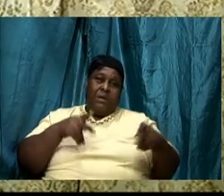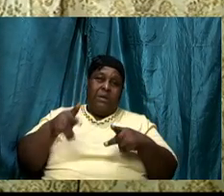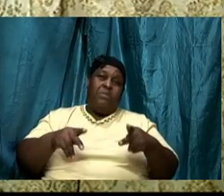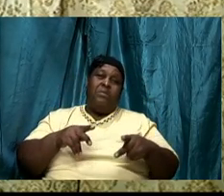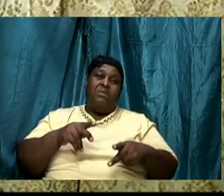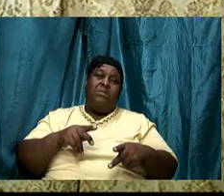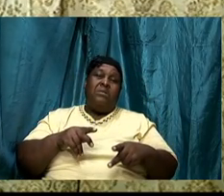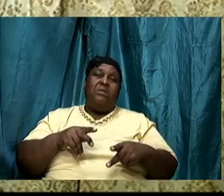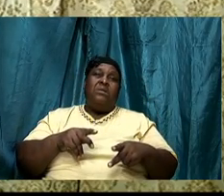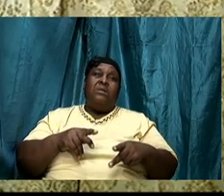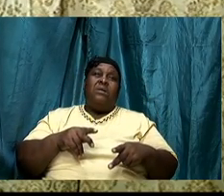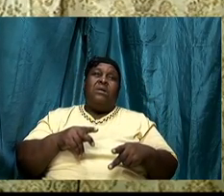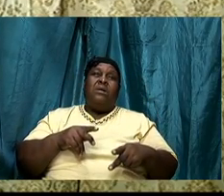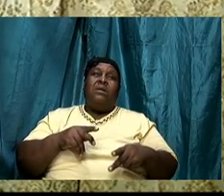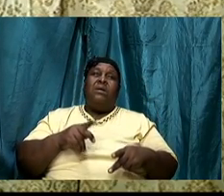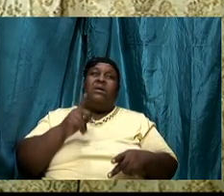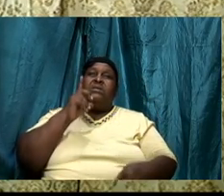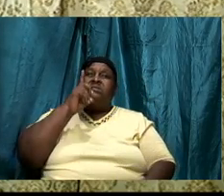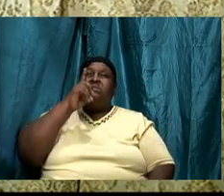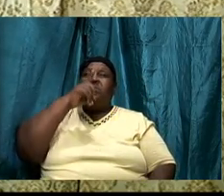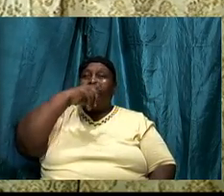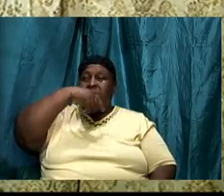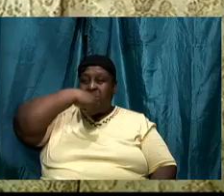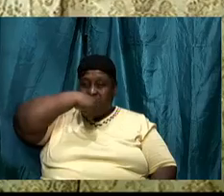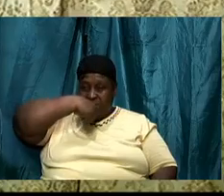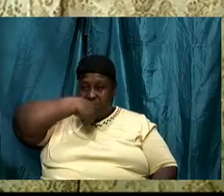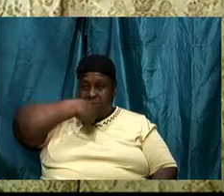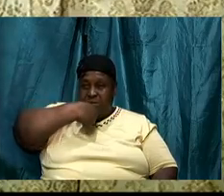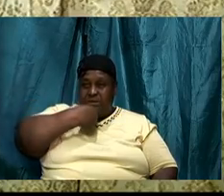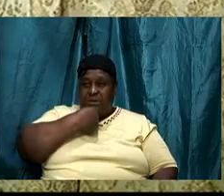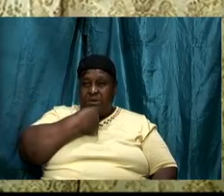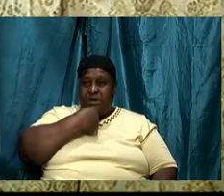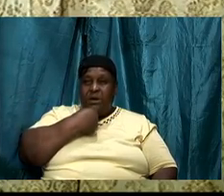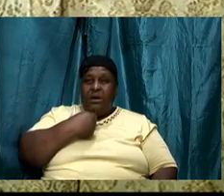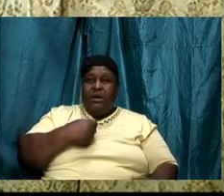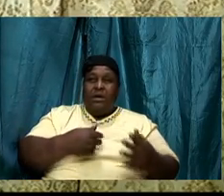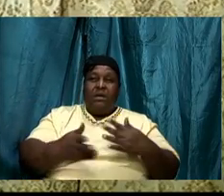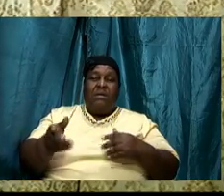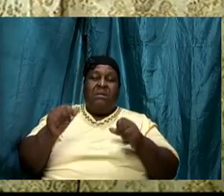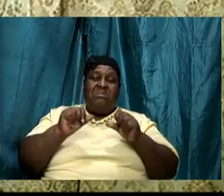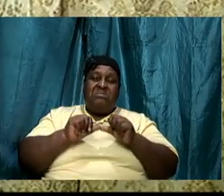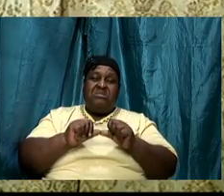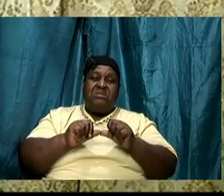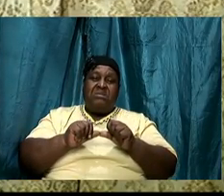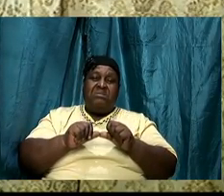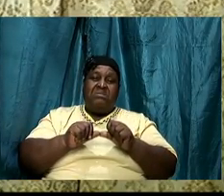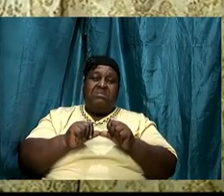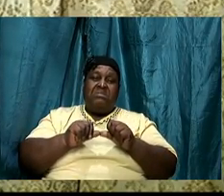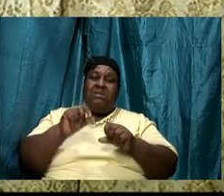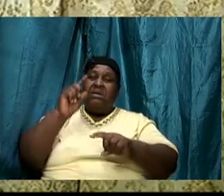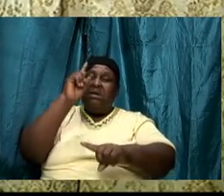because they spent days